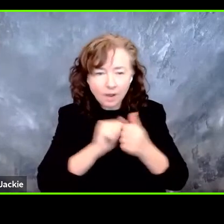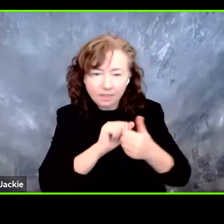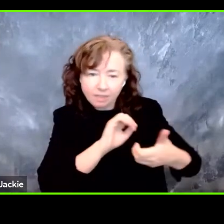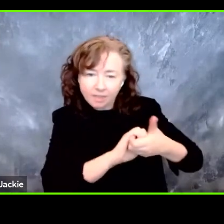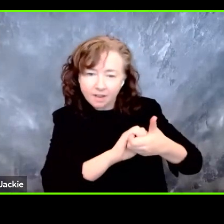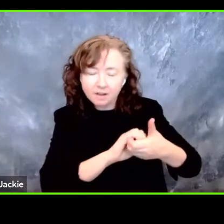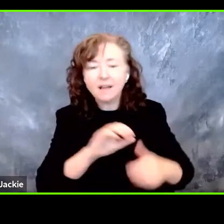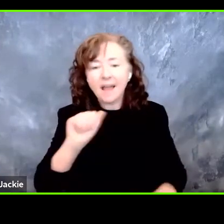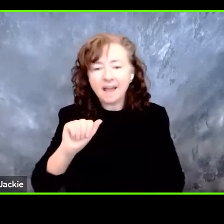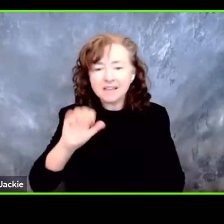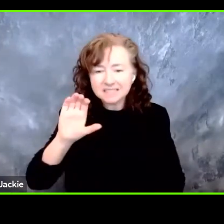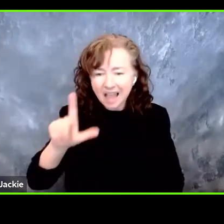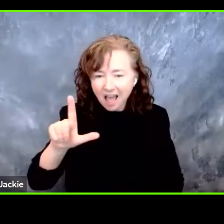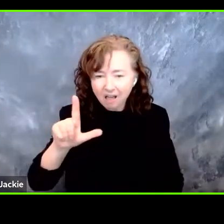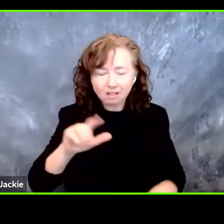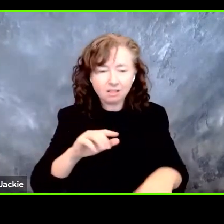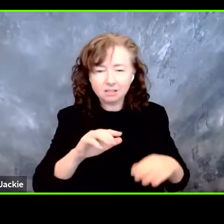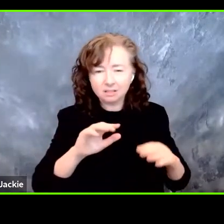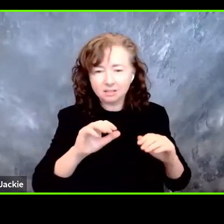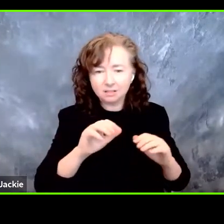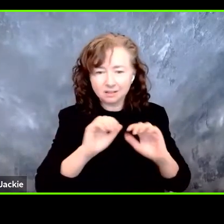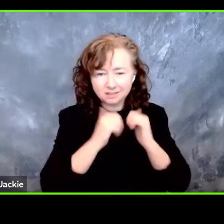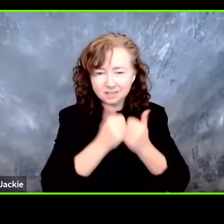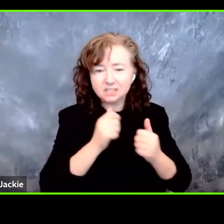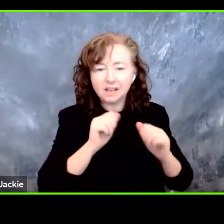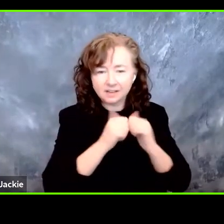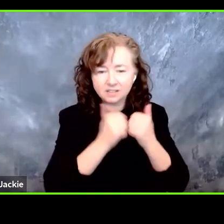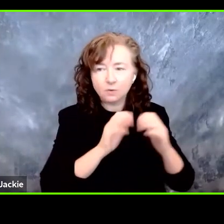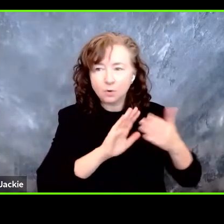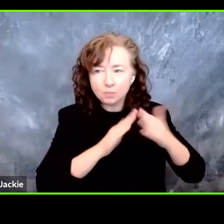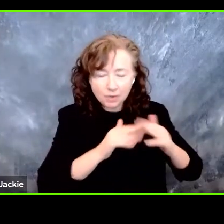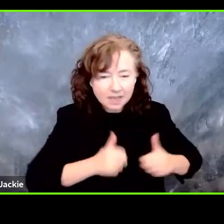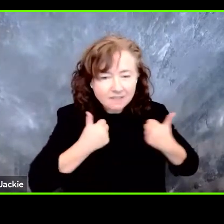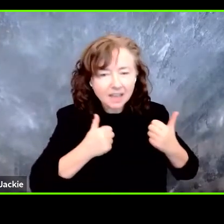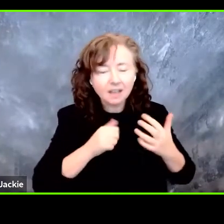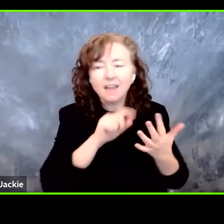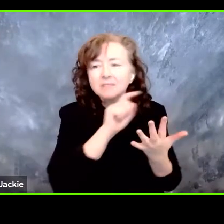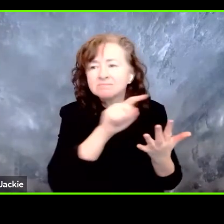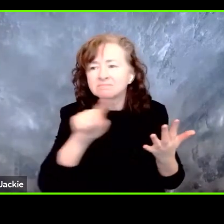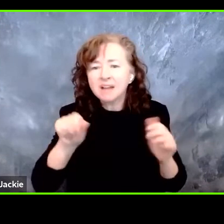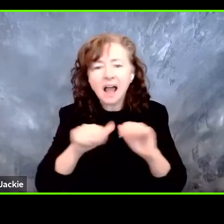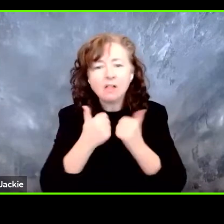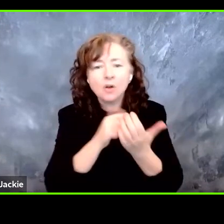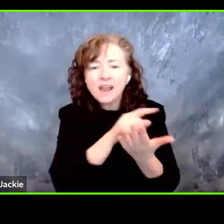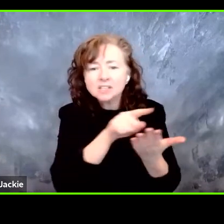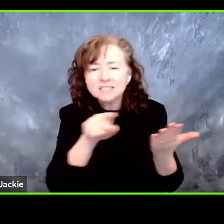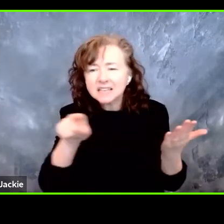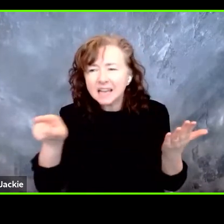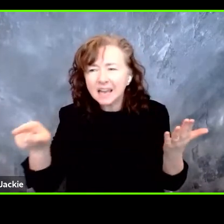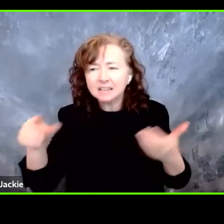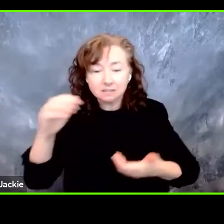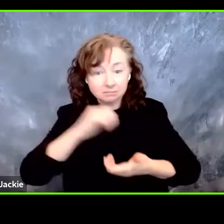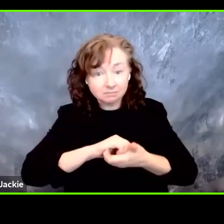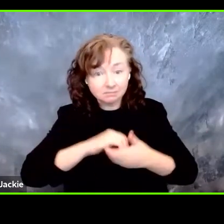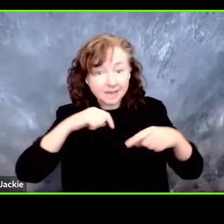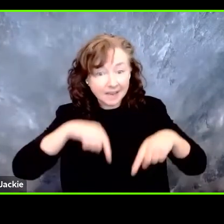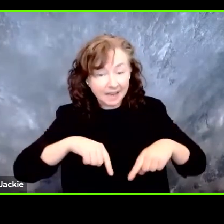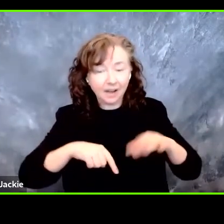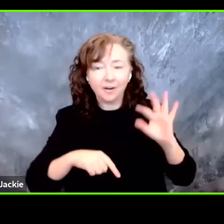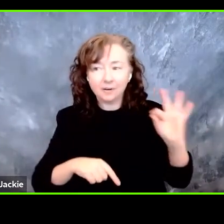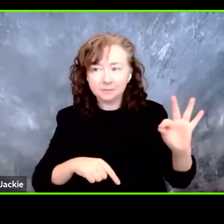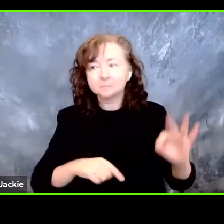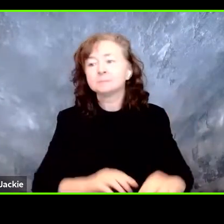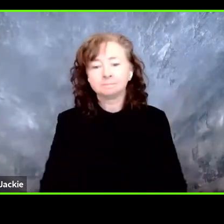at the Department of Health and Human Services and other agencies. Our focus in this first section is on